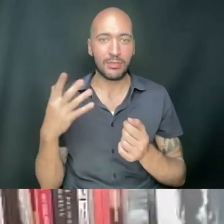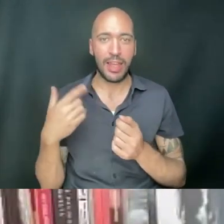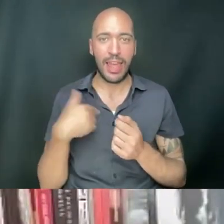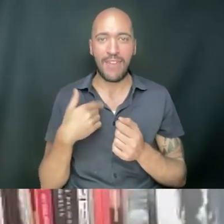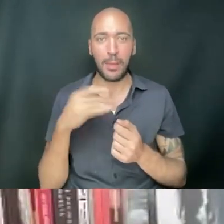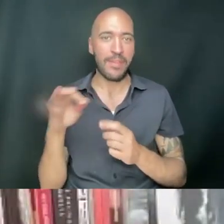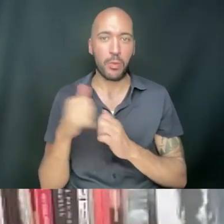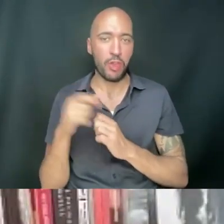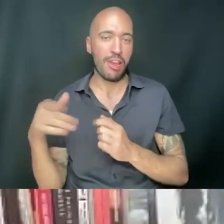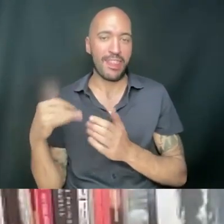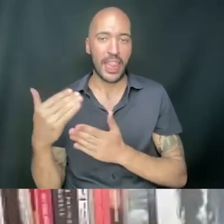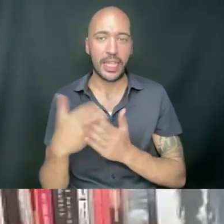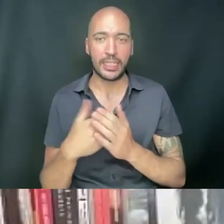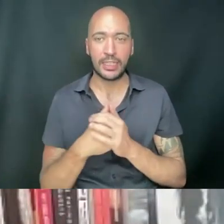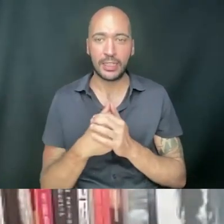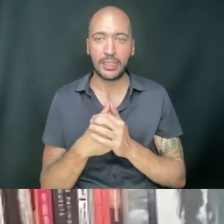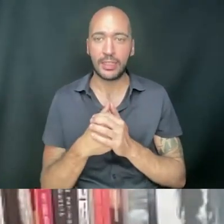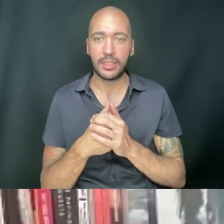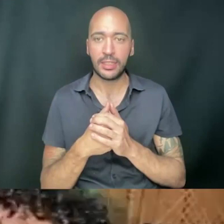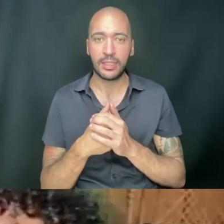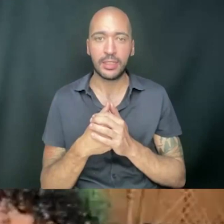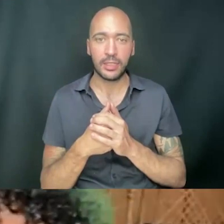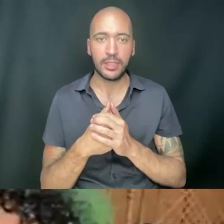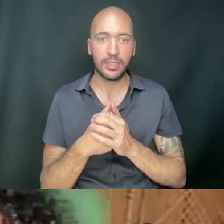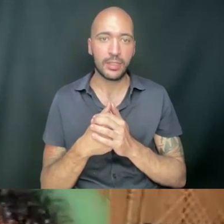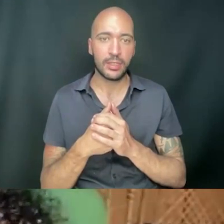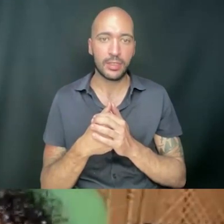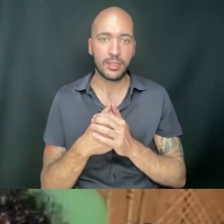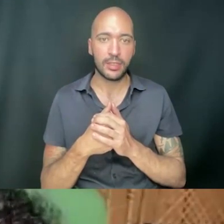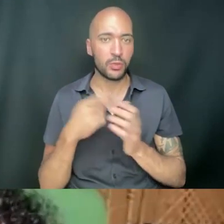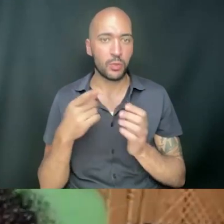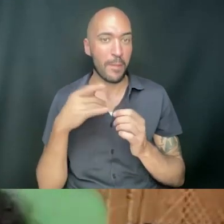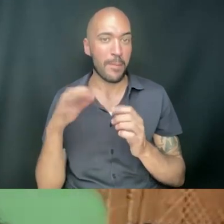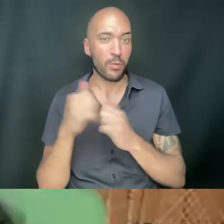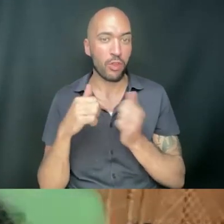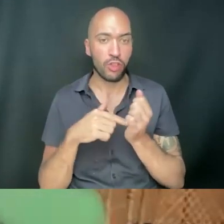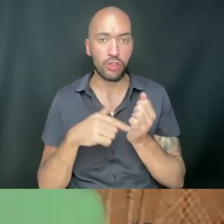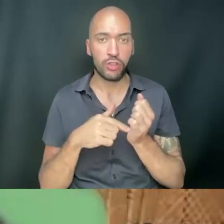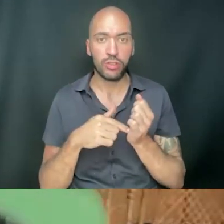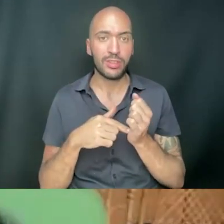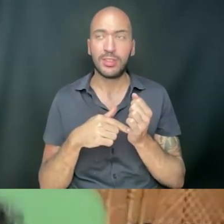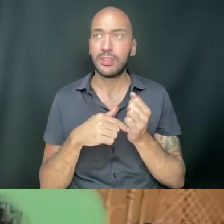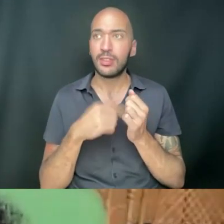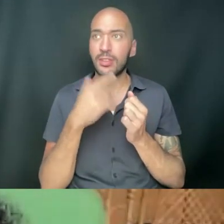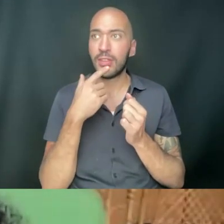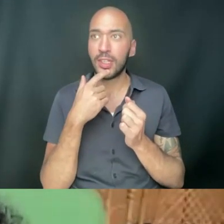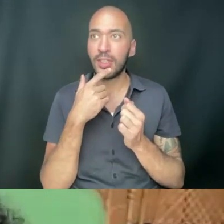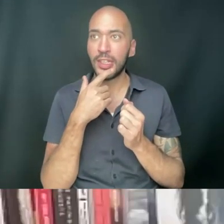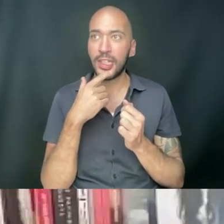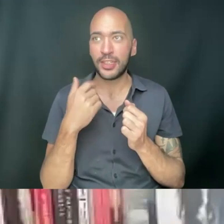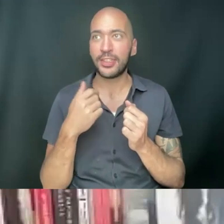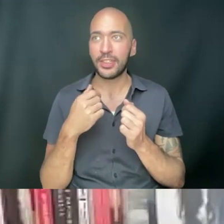beef with her on the list. But, yeah. We'll talk. You got beef with her, and, like, is it on your list for today or what?